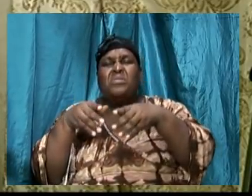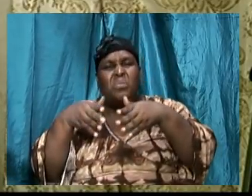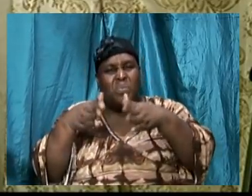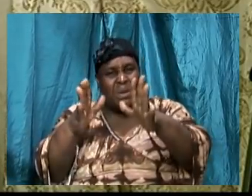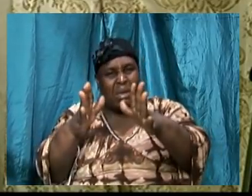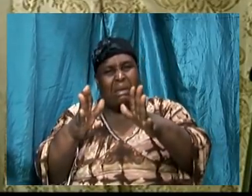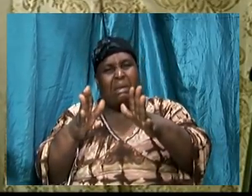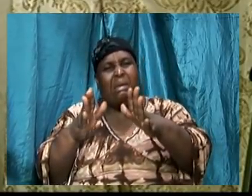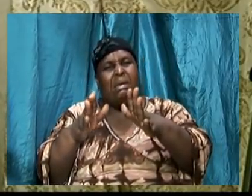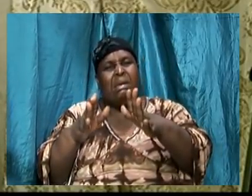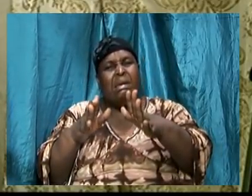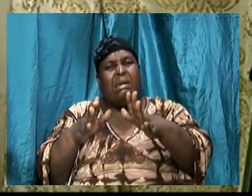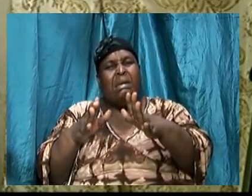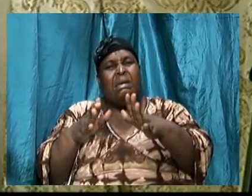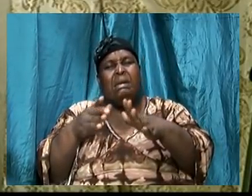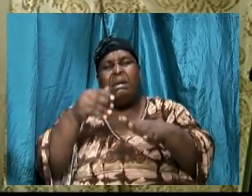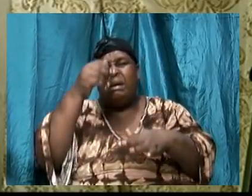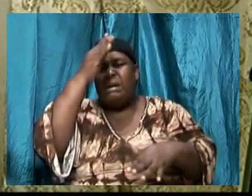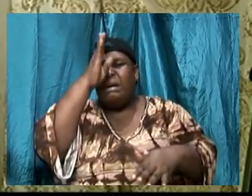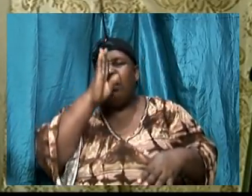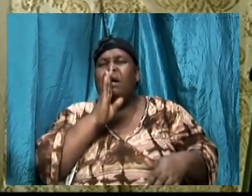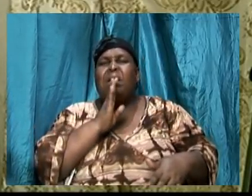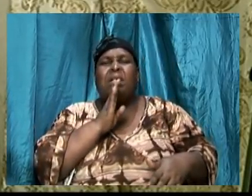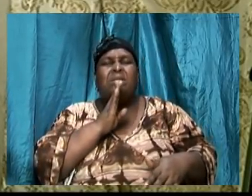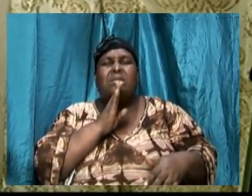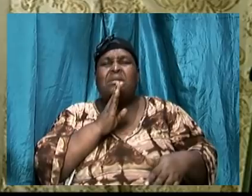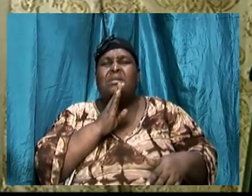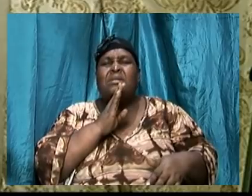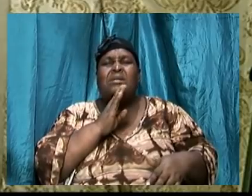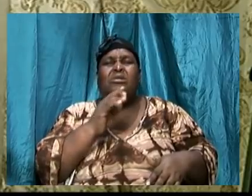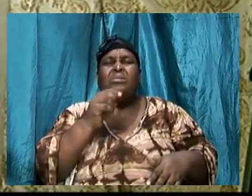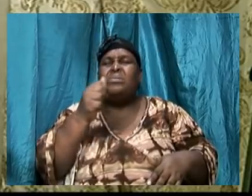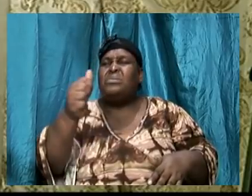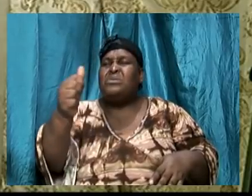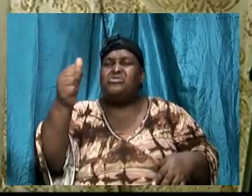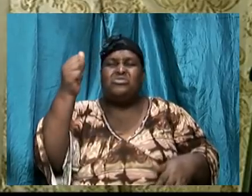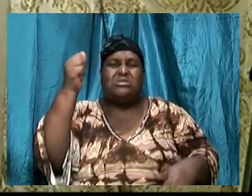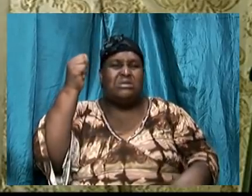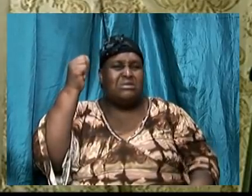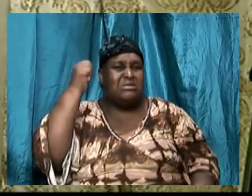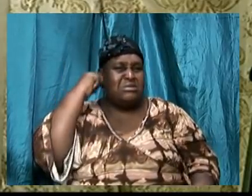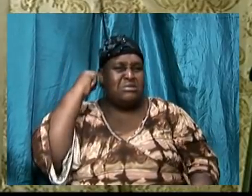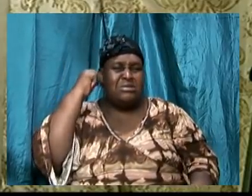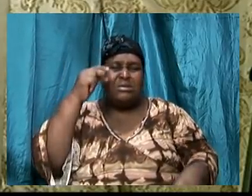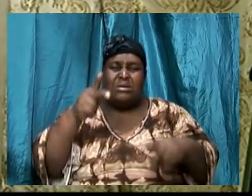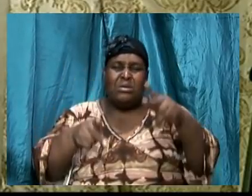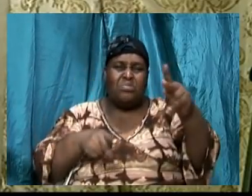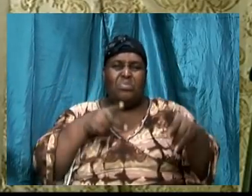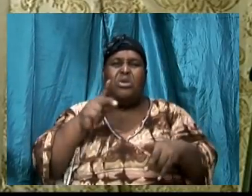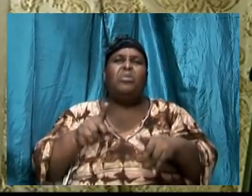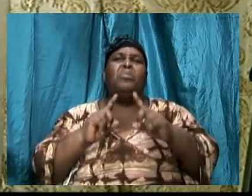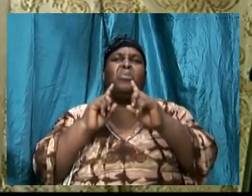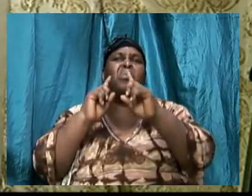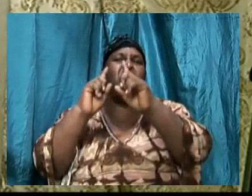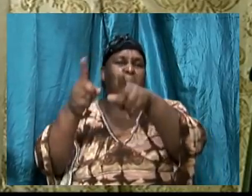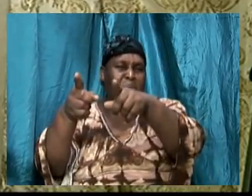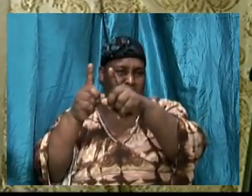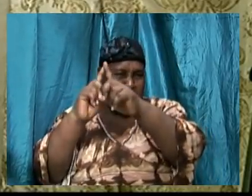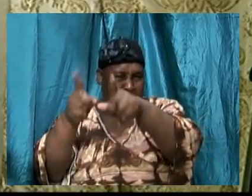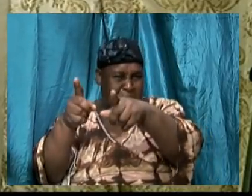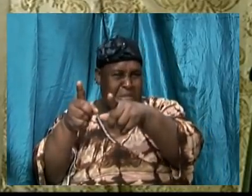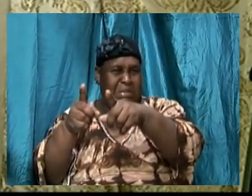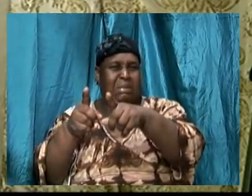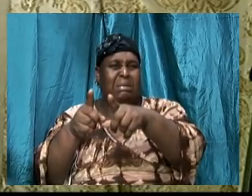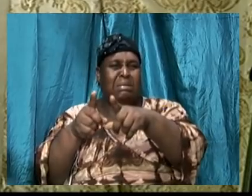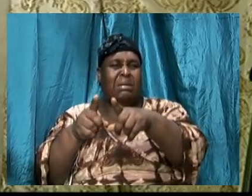wonder, how is it that the word which is so potent and powerful, the word which is so